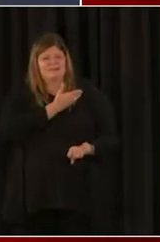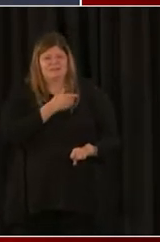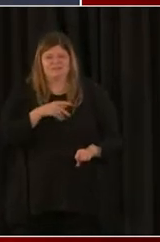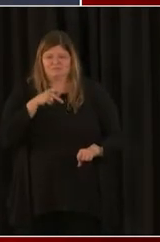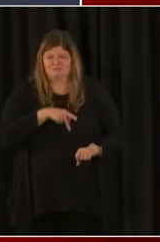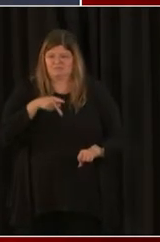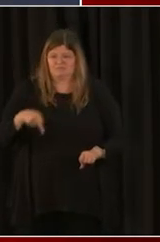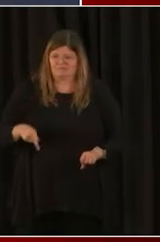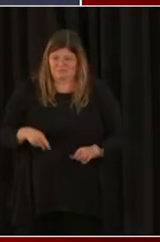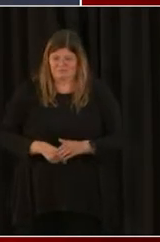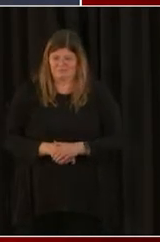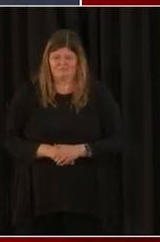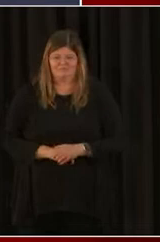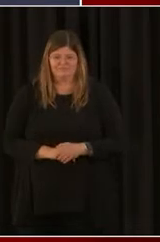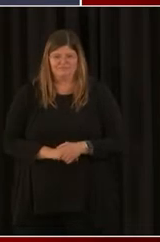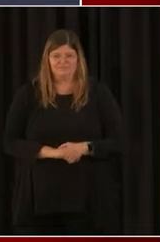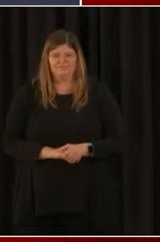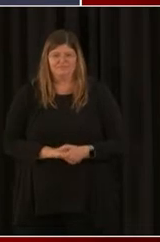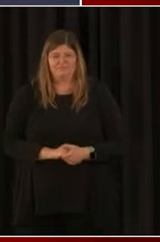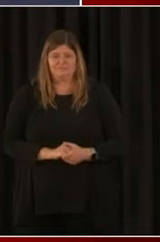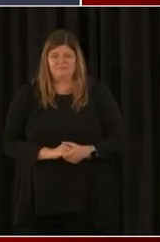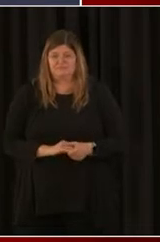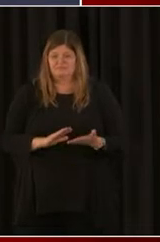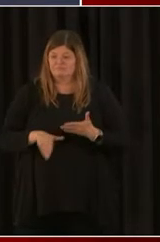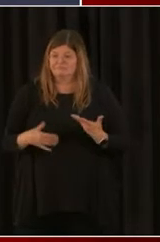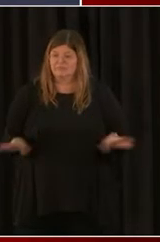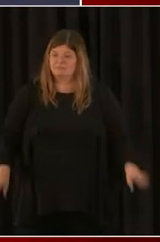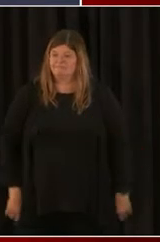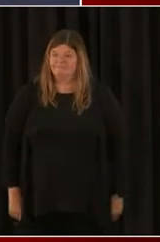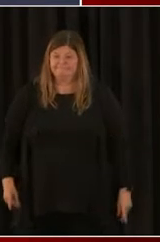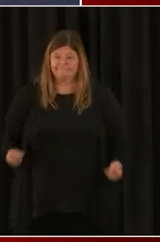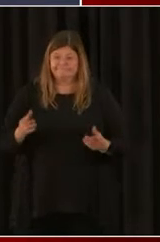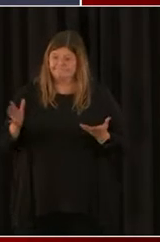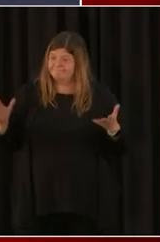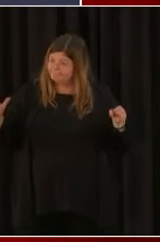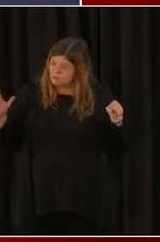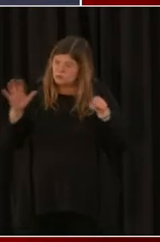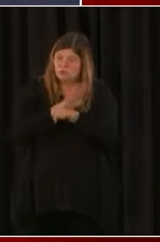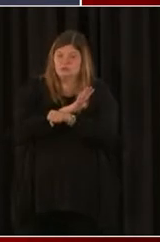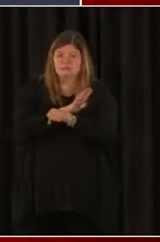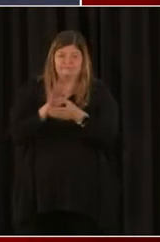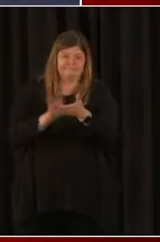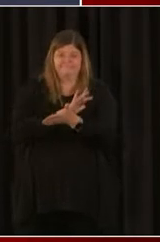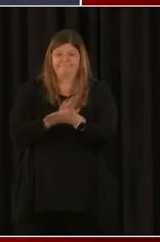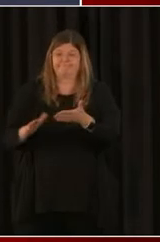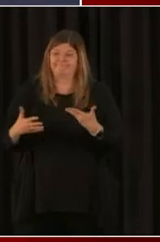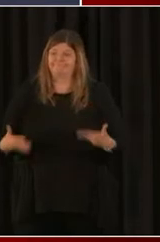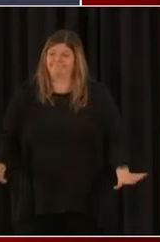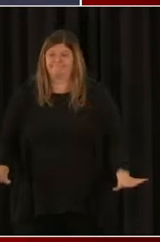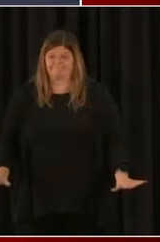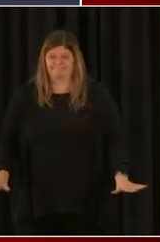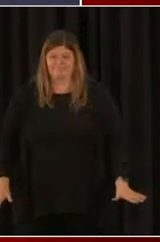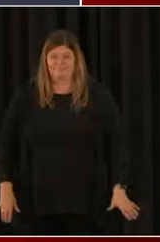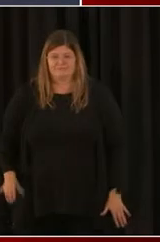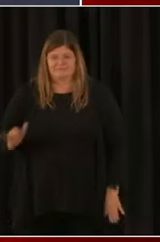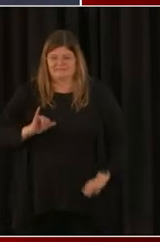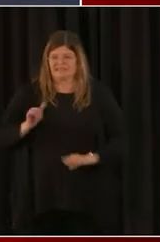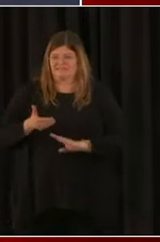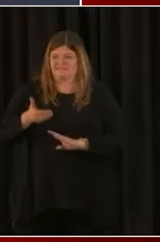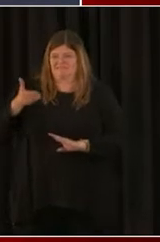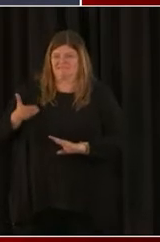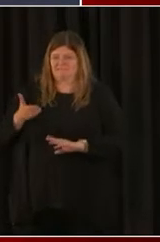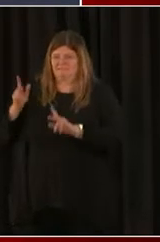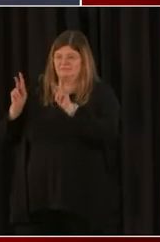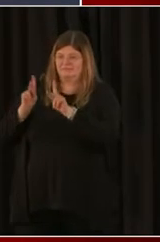PPP has been forgiven the entire amount. And pretty much the same thing as the previous speaker said. submitted the